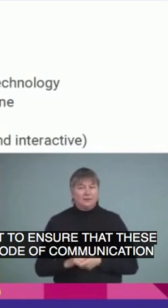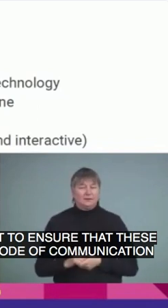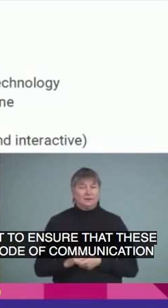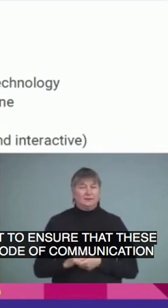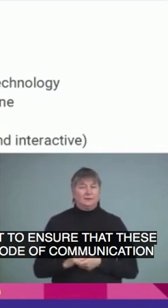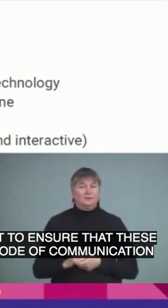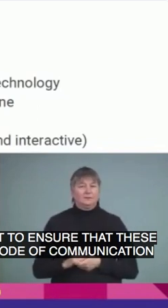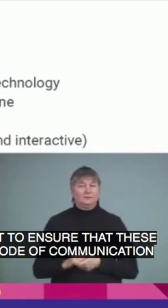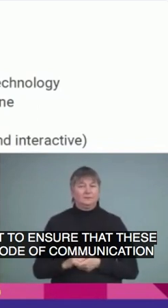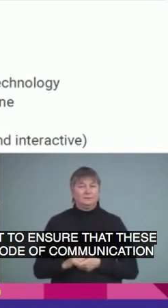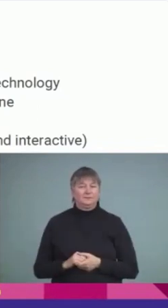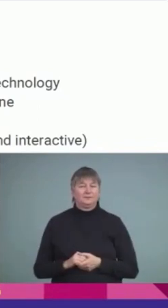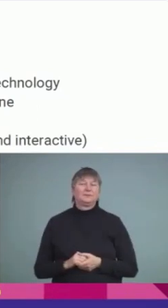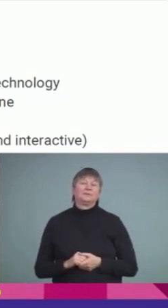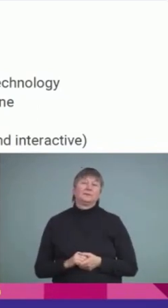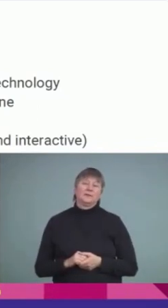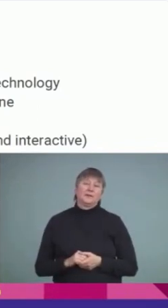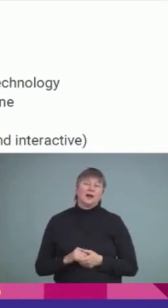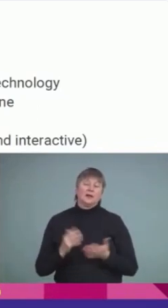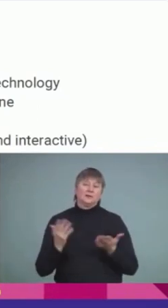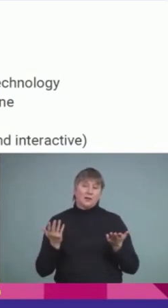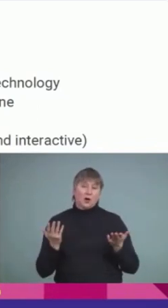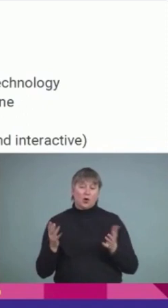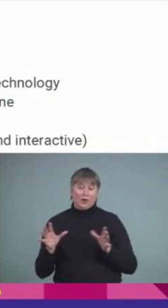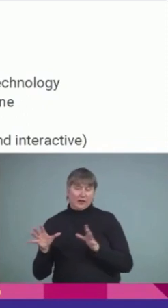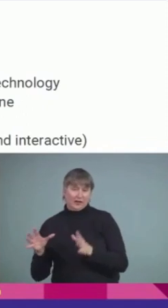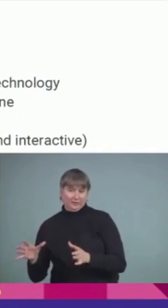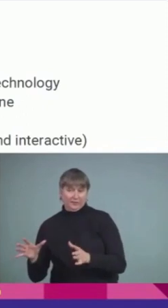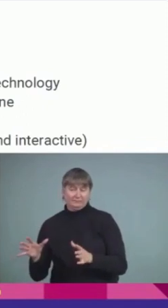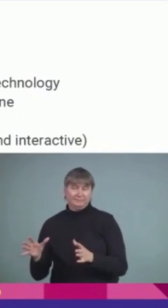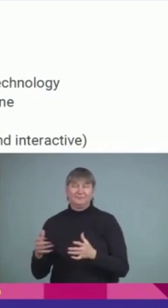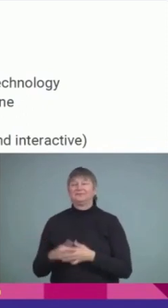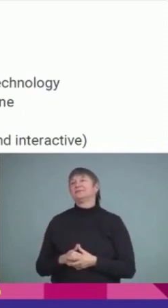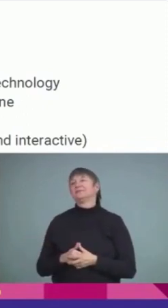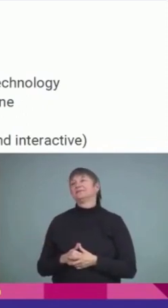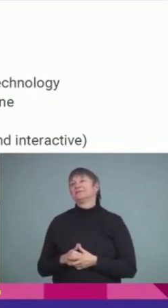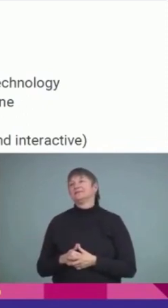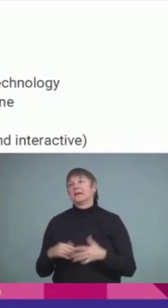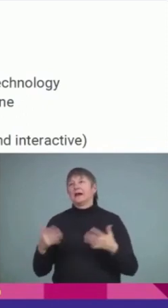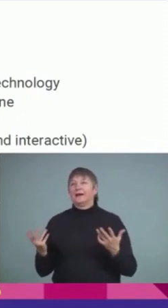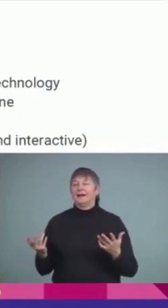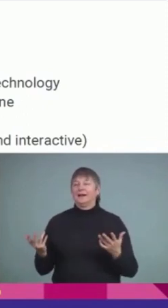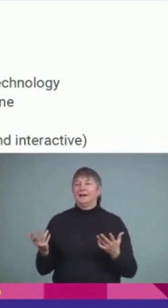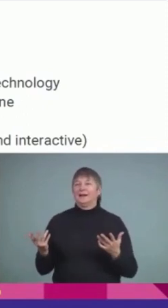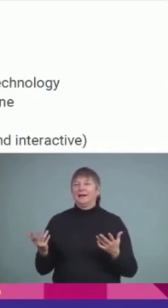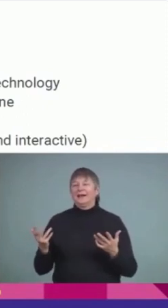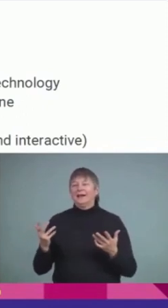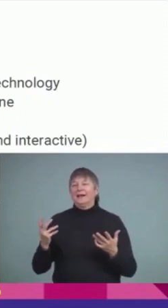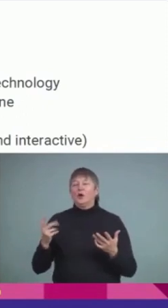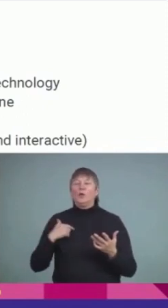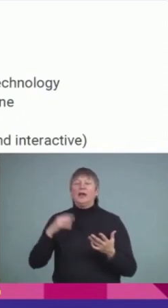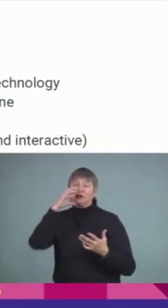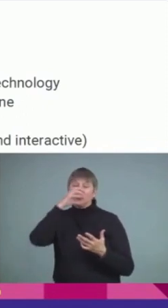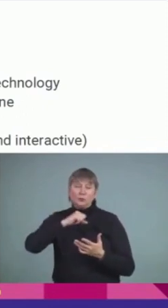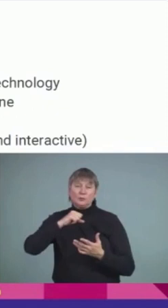typically, hearing people, you know, realize, we kind of assume our hearing. Our hearing is